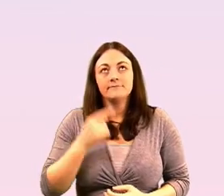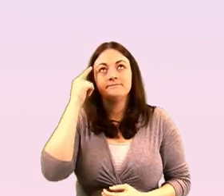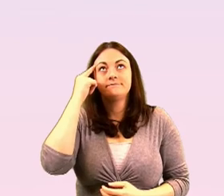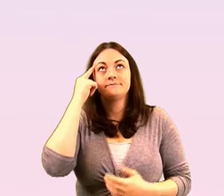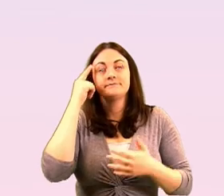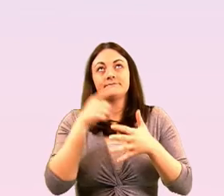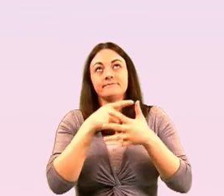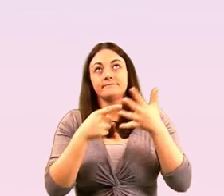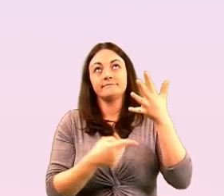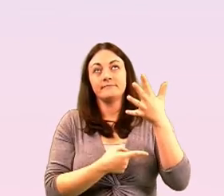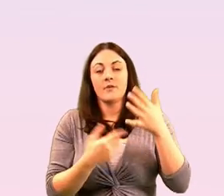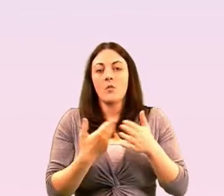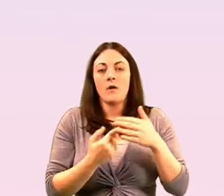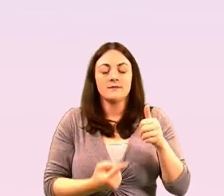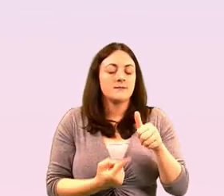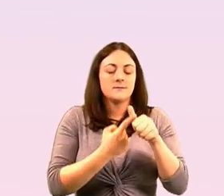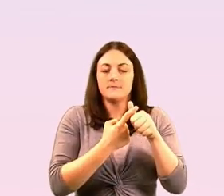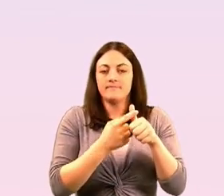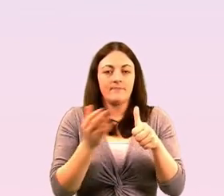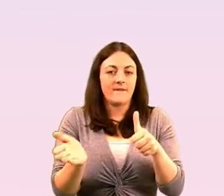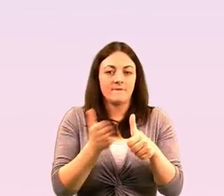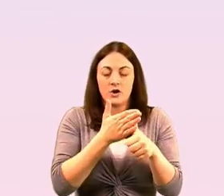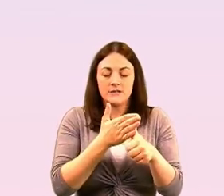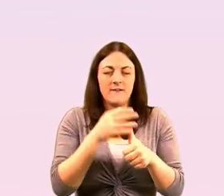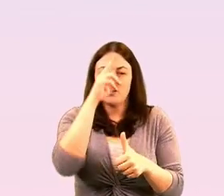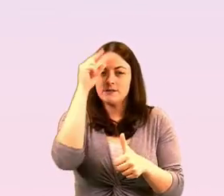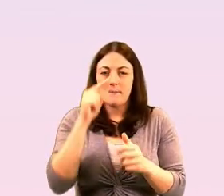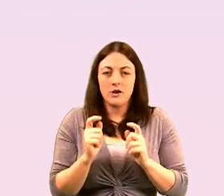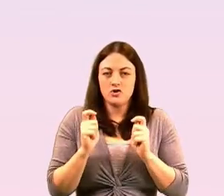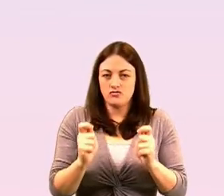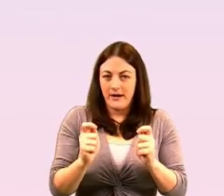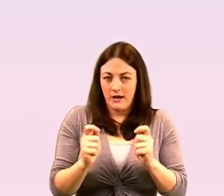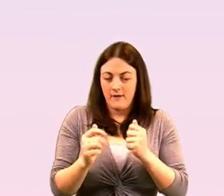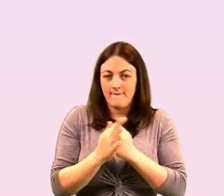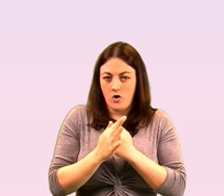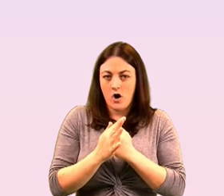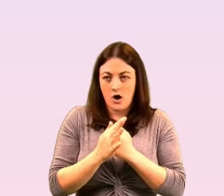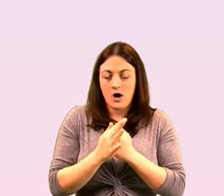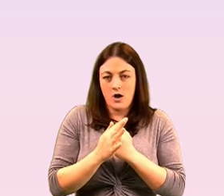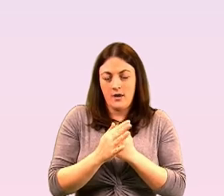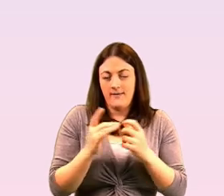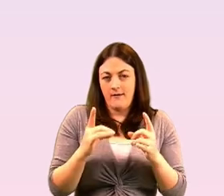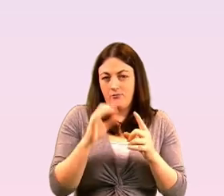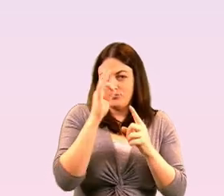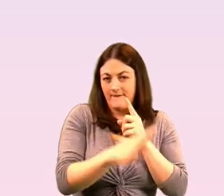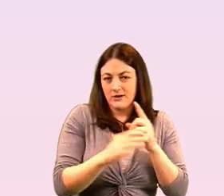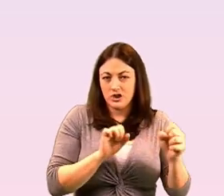i would say i would say training of mainstream services i think that's how